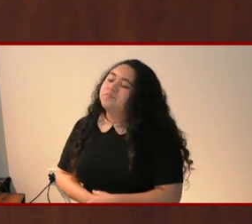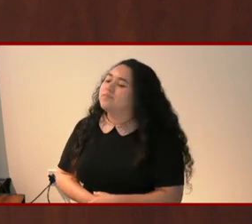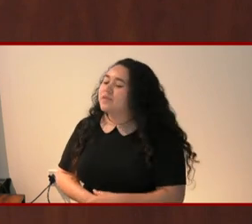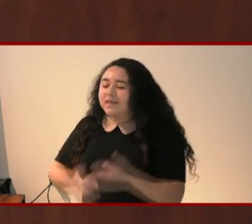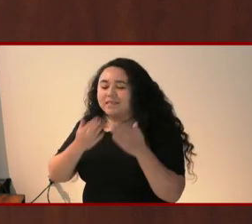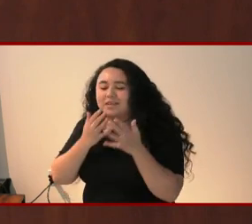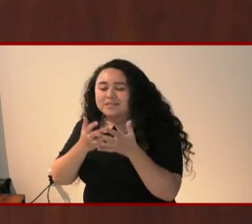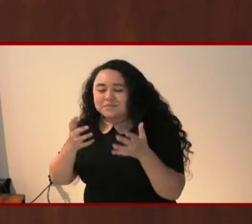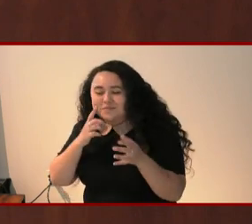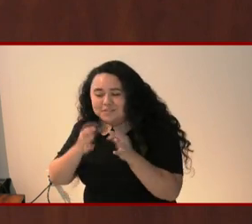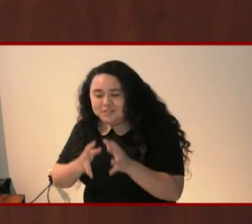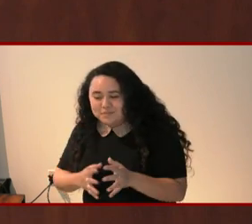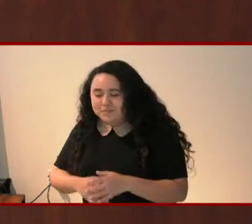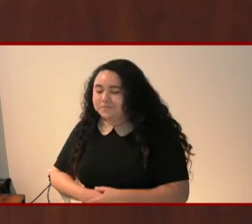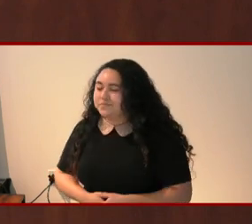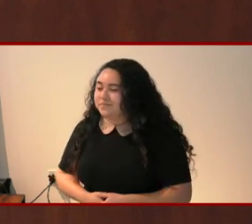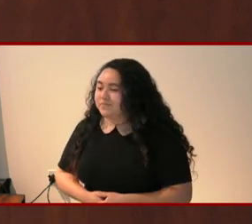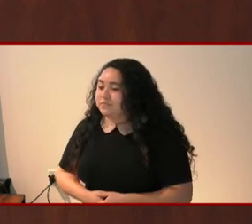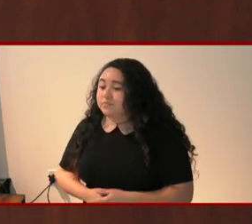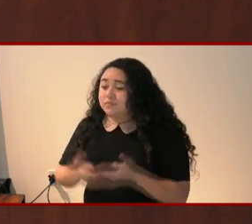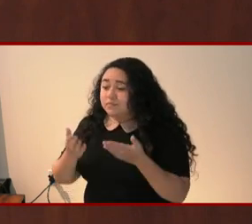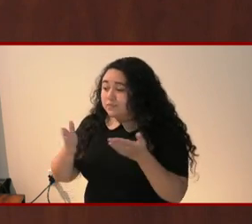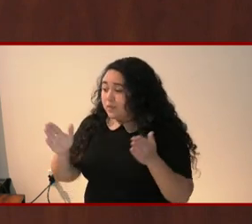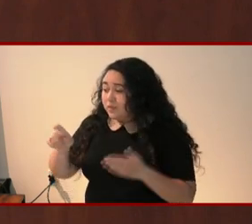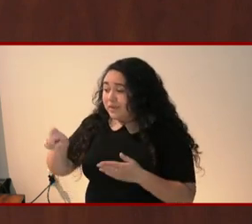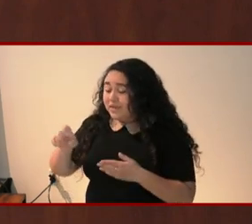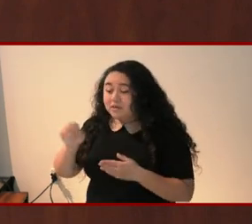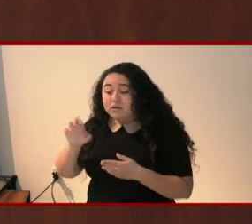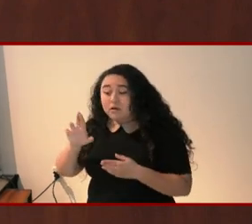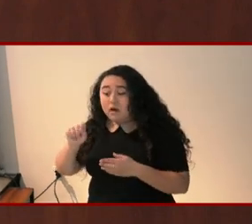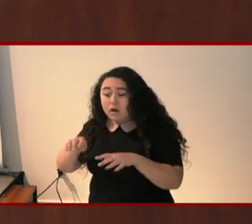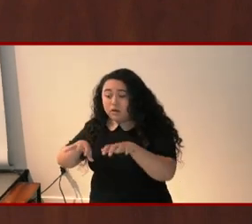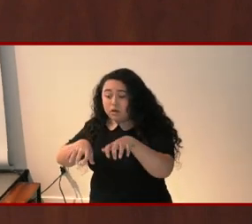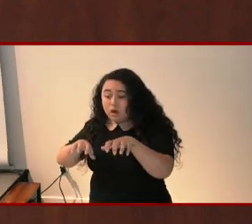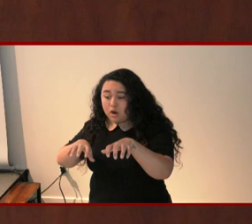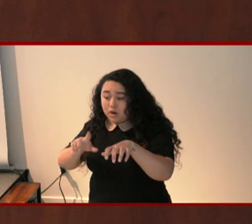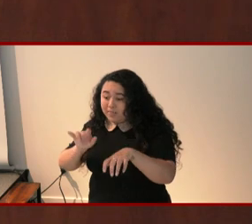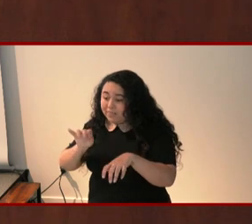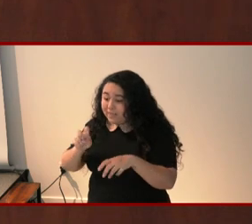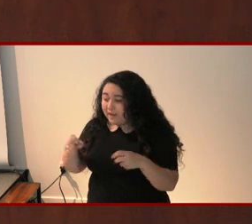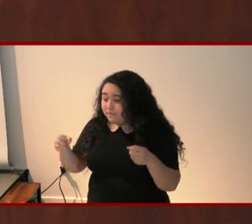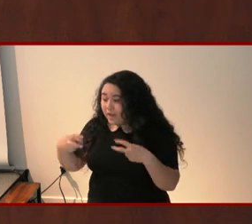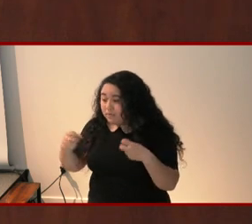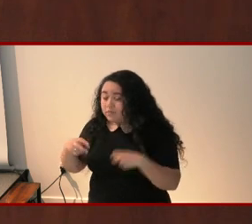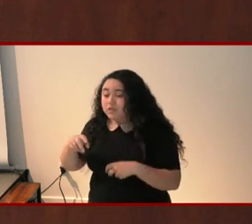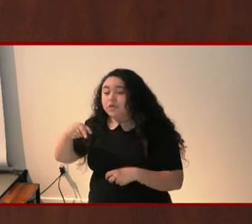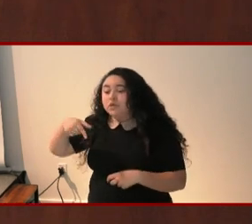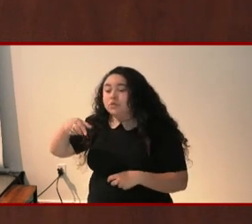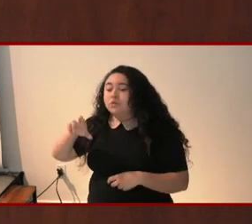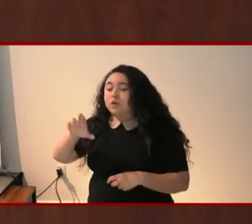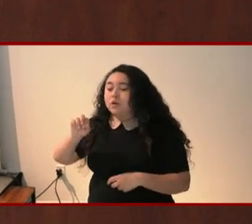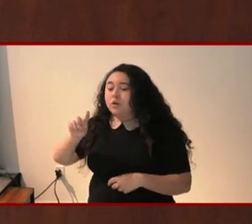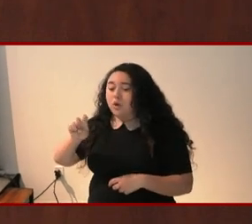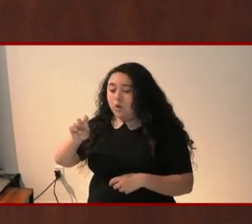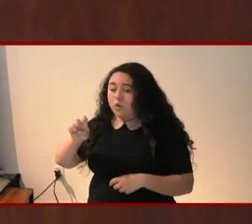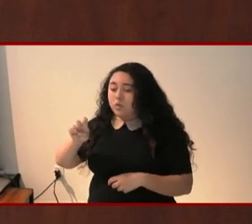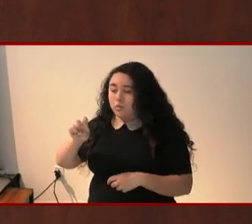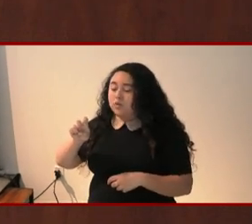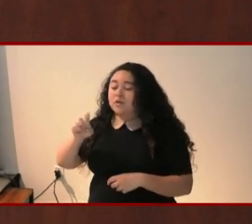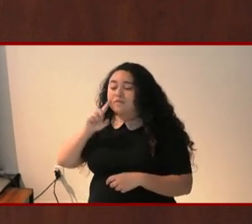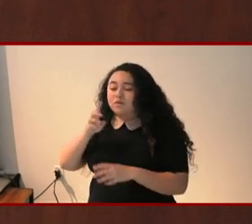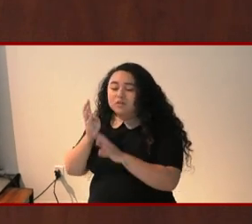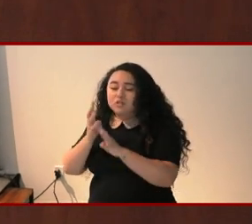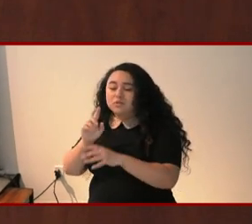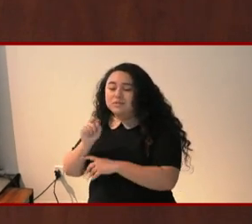Thank you very much. If people need CART live captioning, the QR code to the StreamText